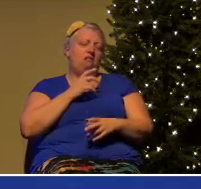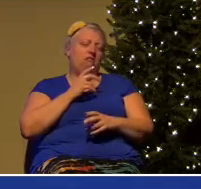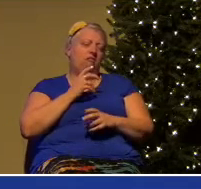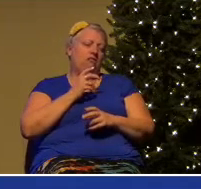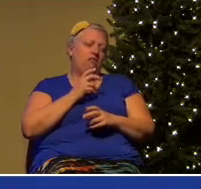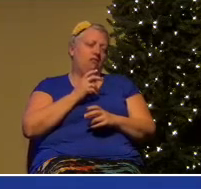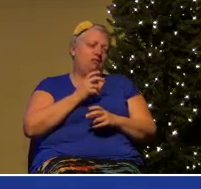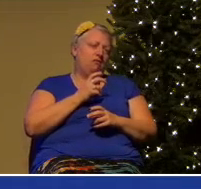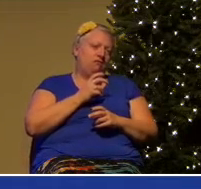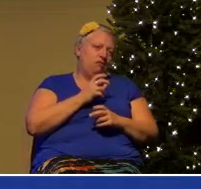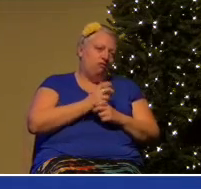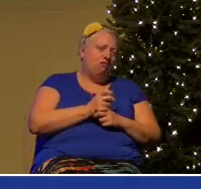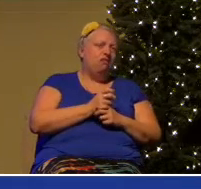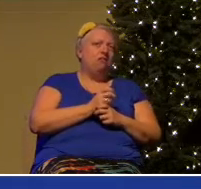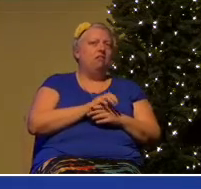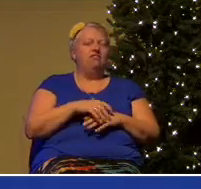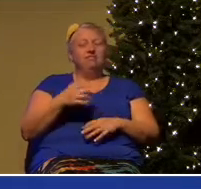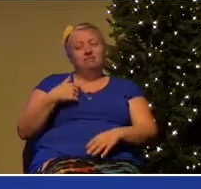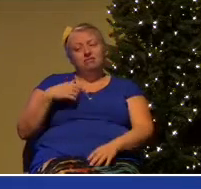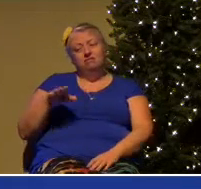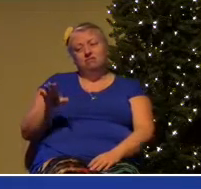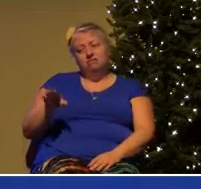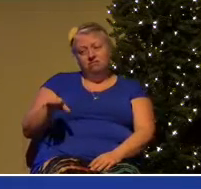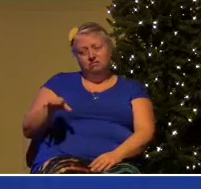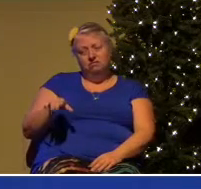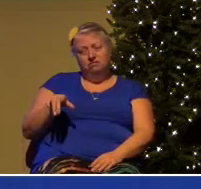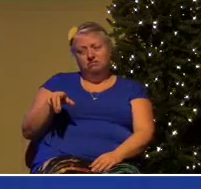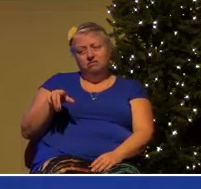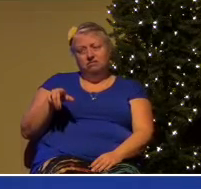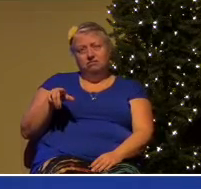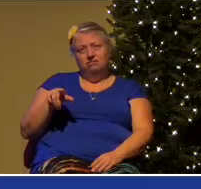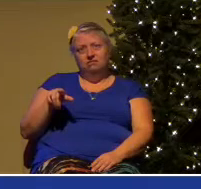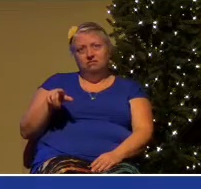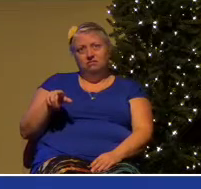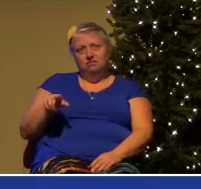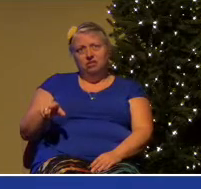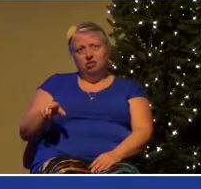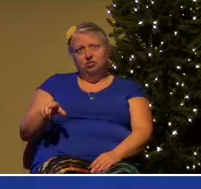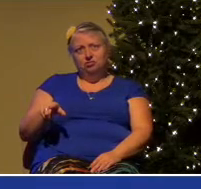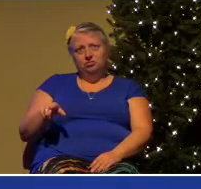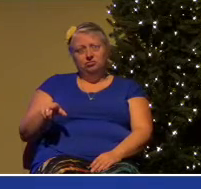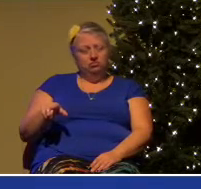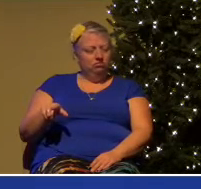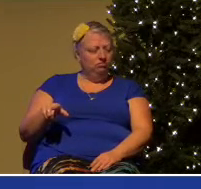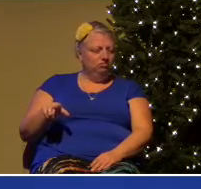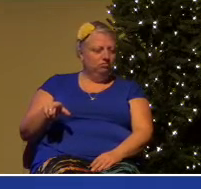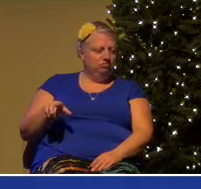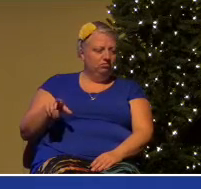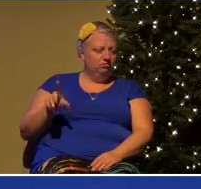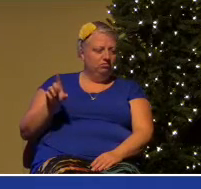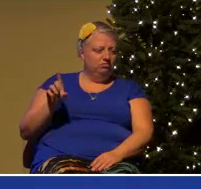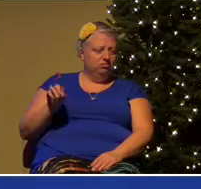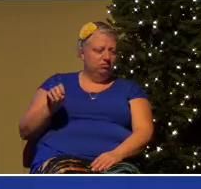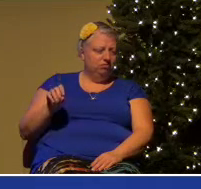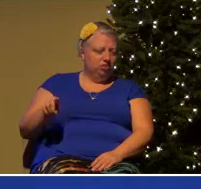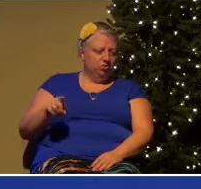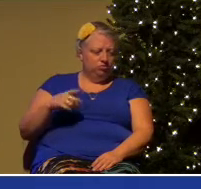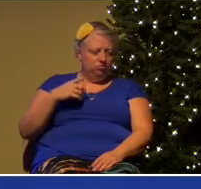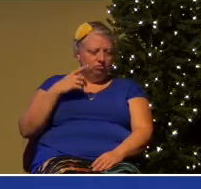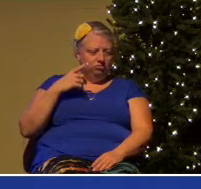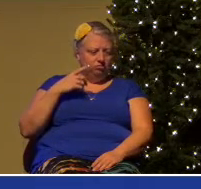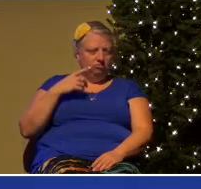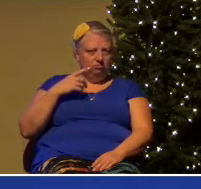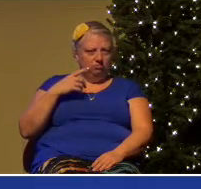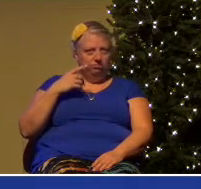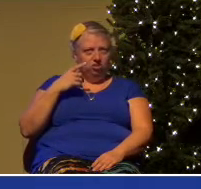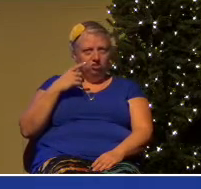And I remember asking her the question, do you ever cry much? I don't know where that came from. It was just there. And she promptly